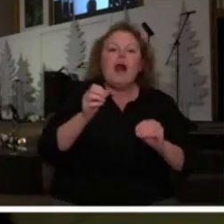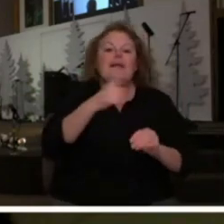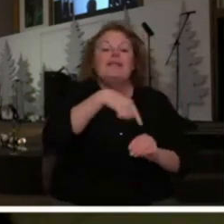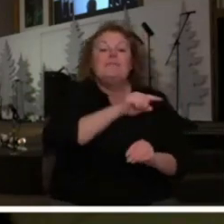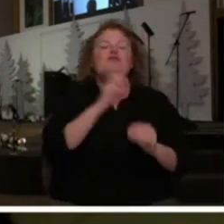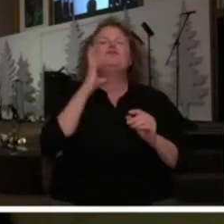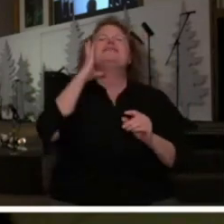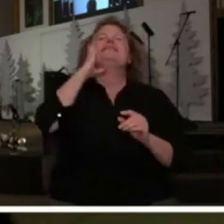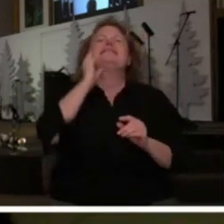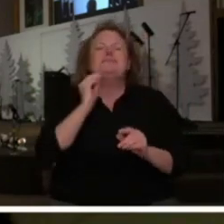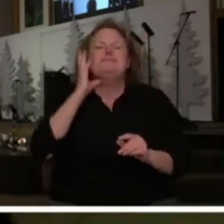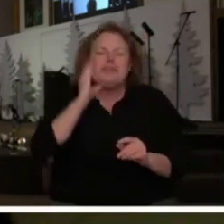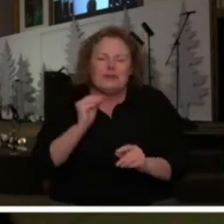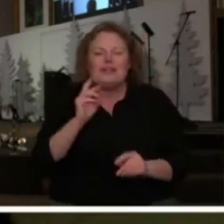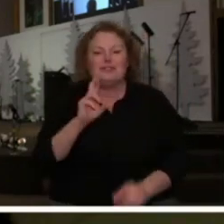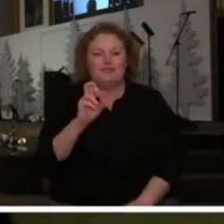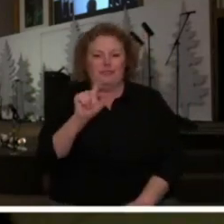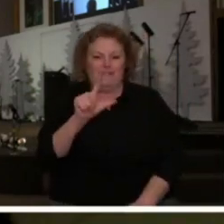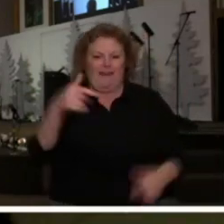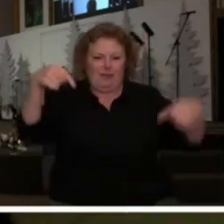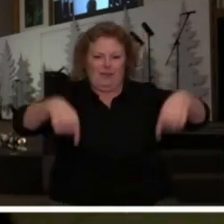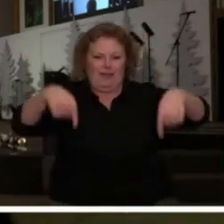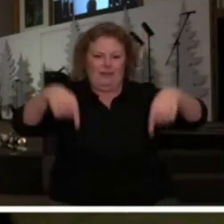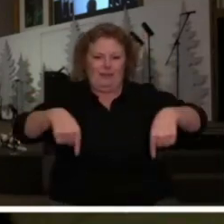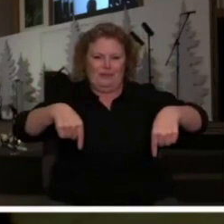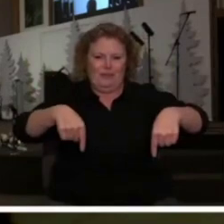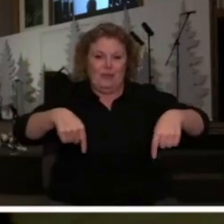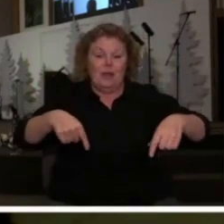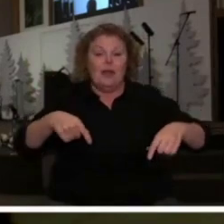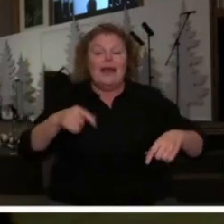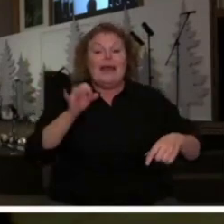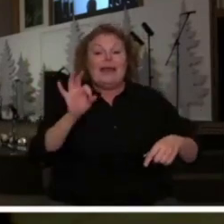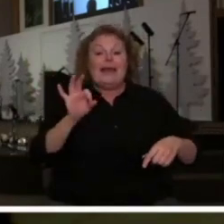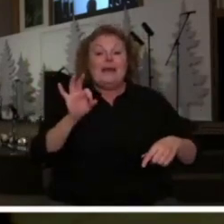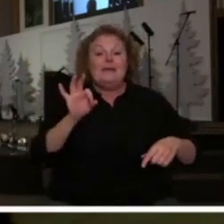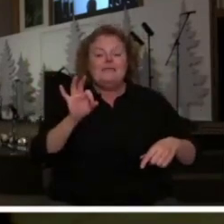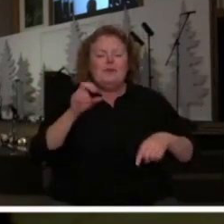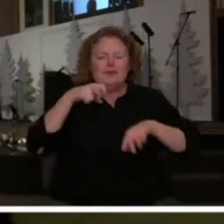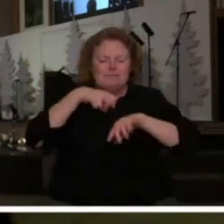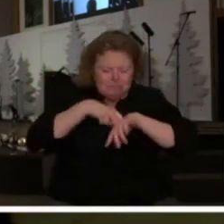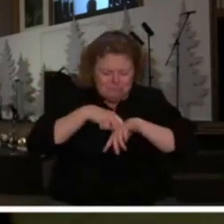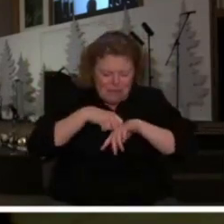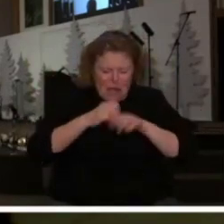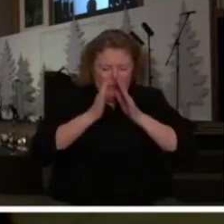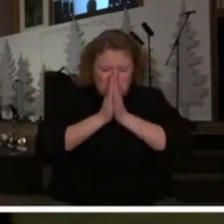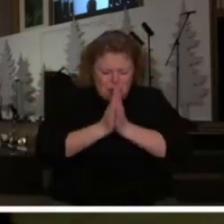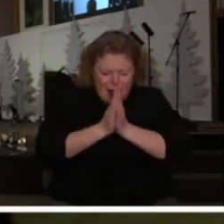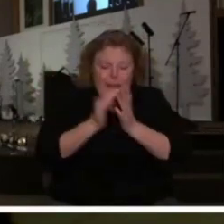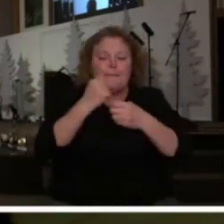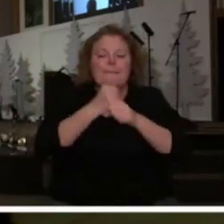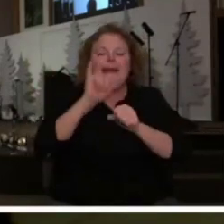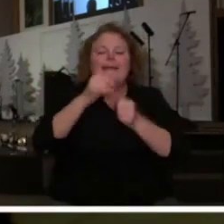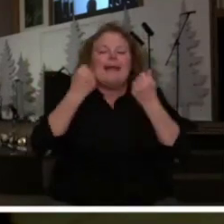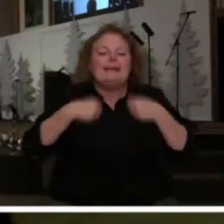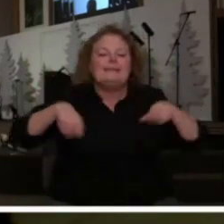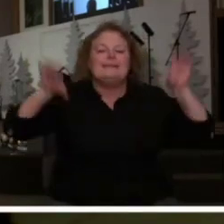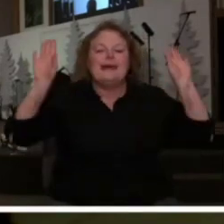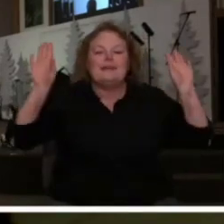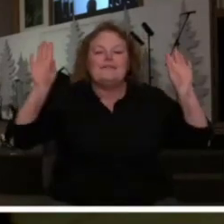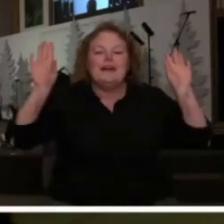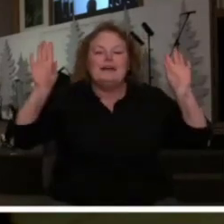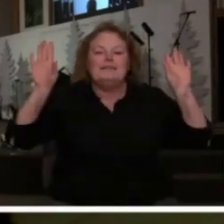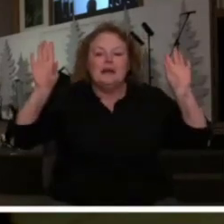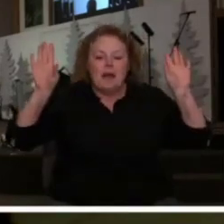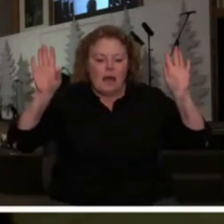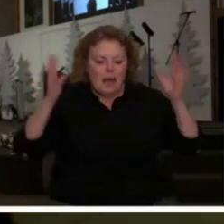in an altar of sacrifice where we brought the power of God from the supernatural into the natural because it was